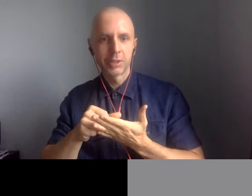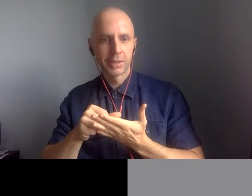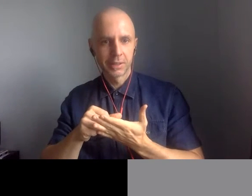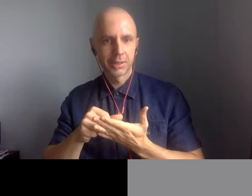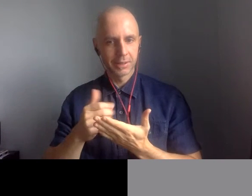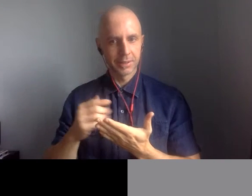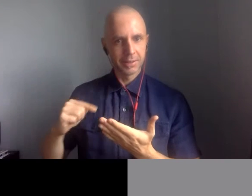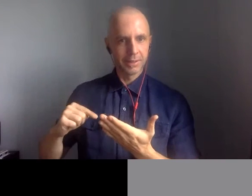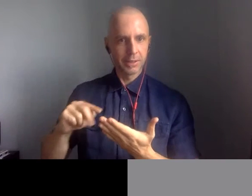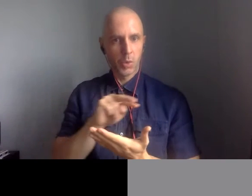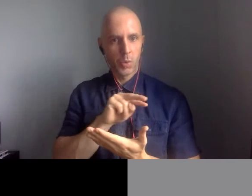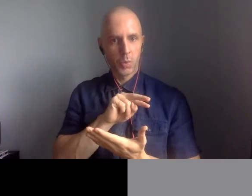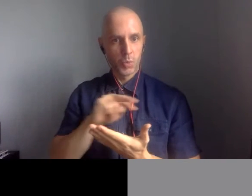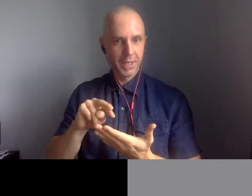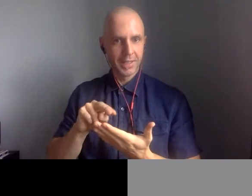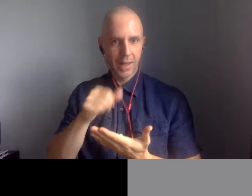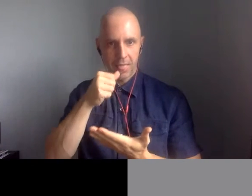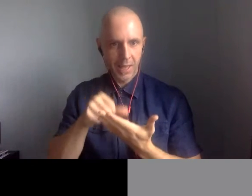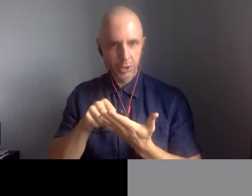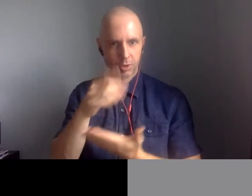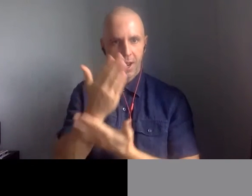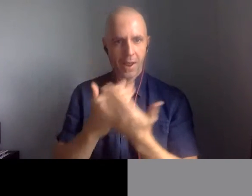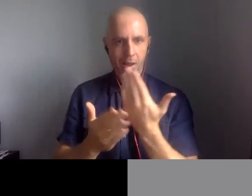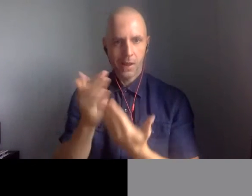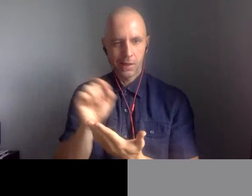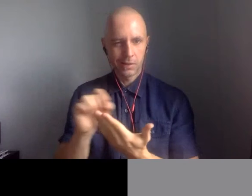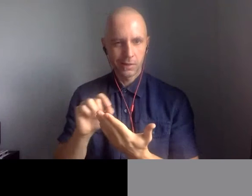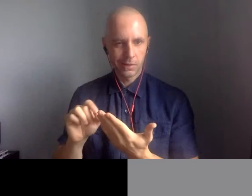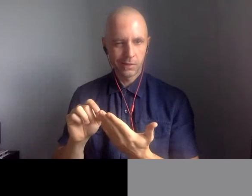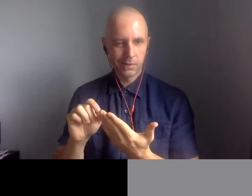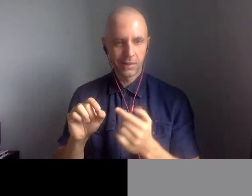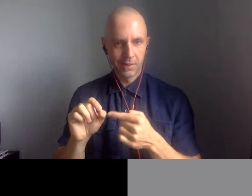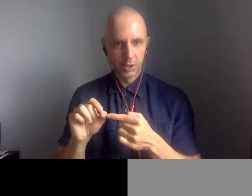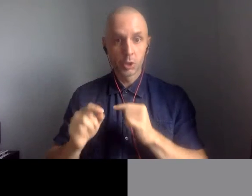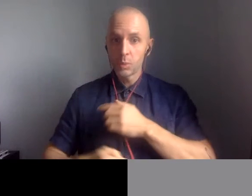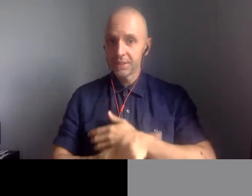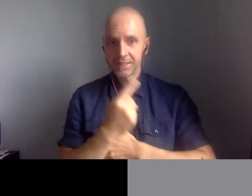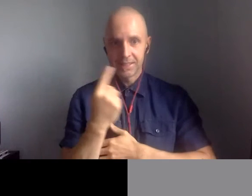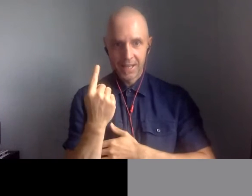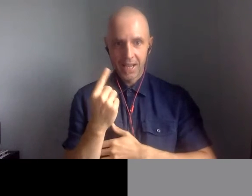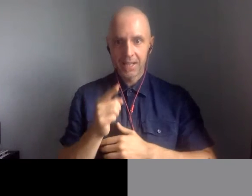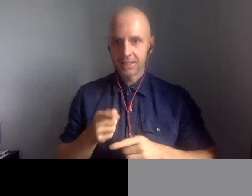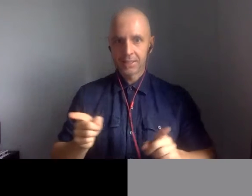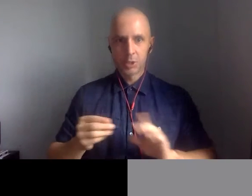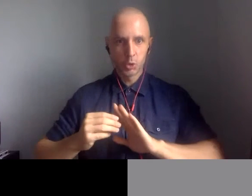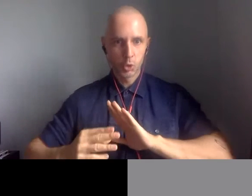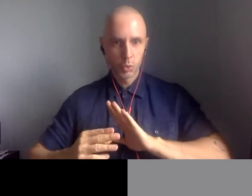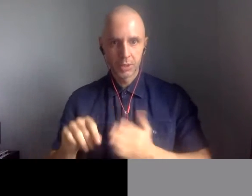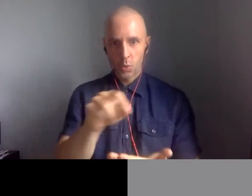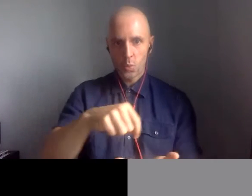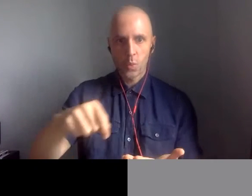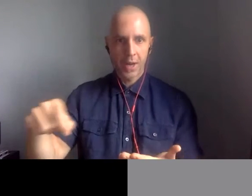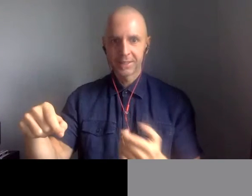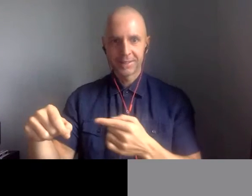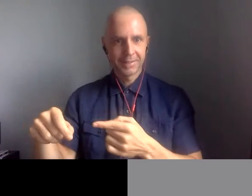handwriting is a real challenge for students today. But something being challenging